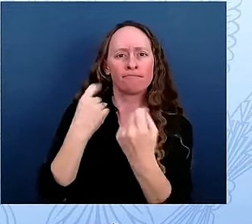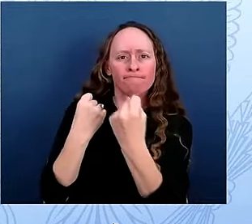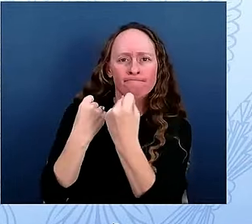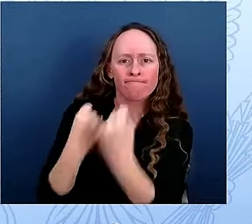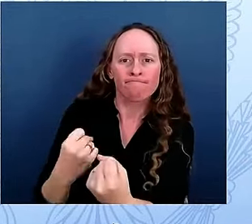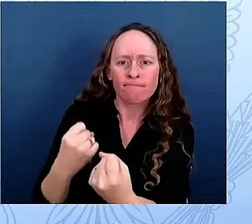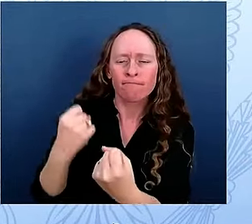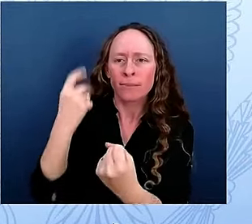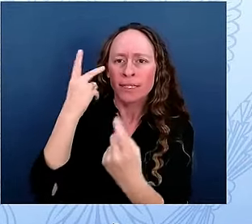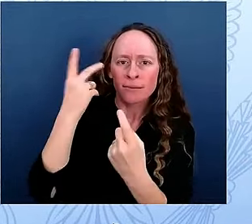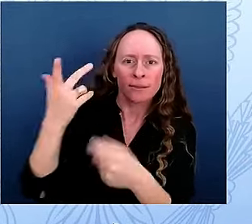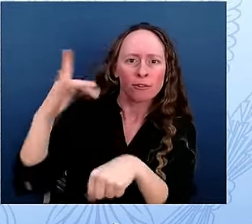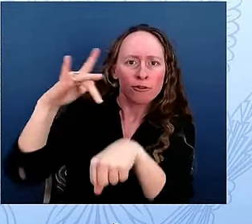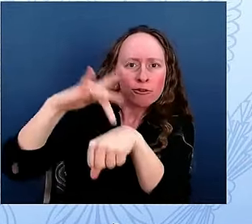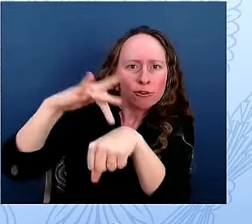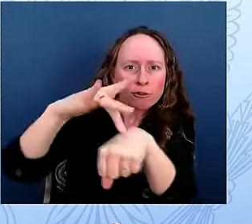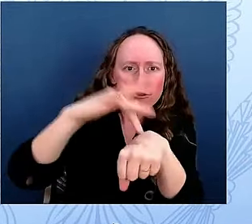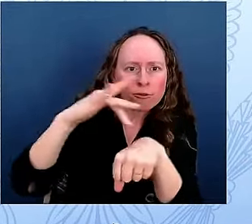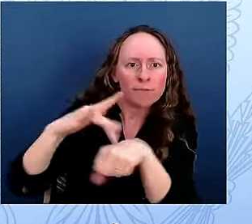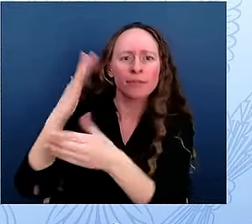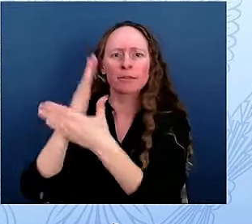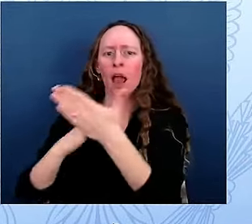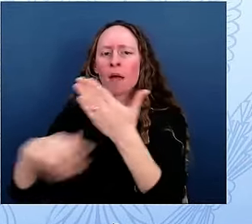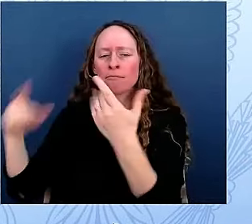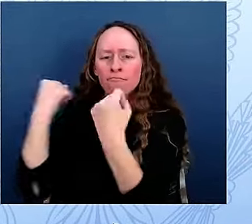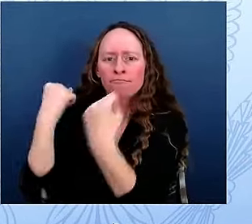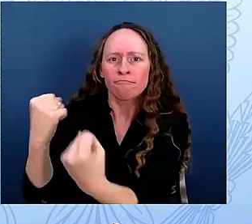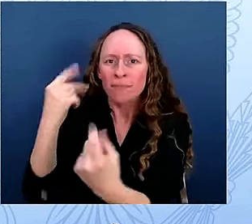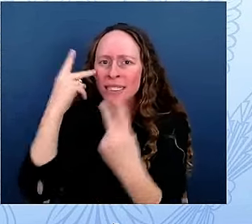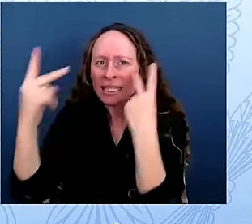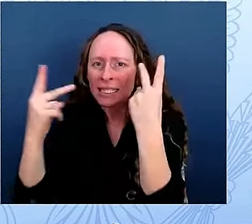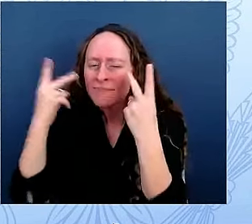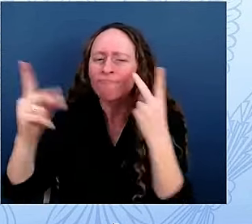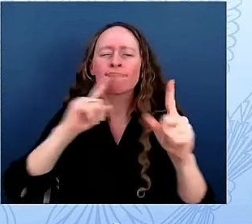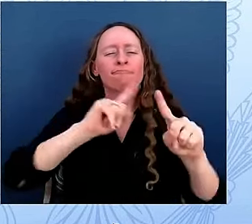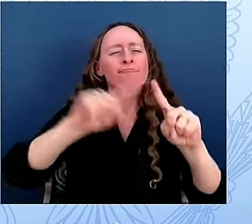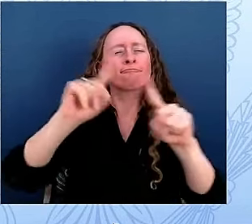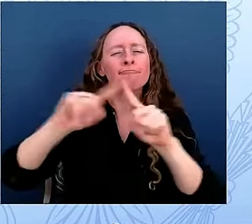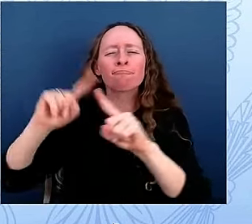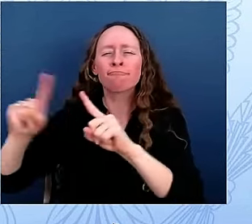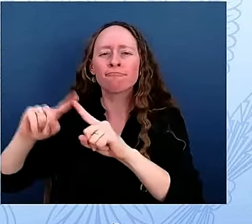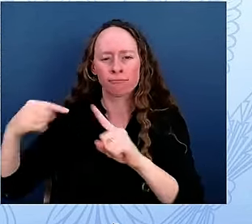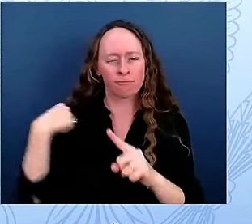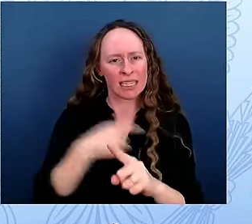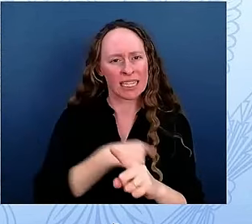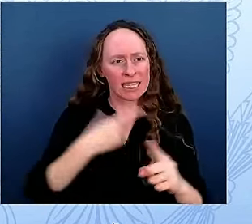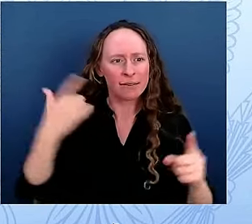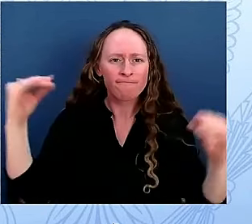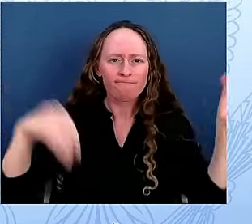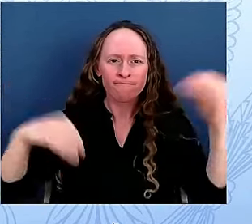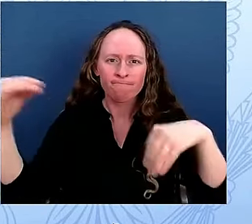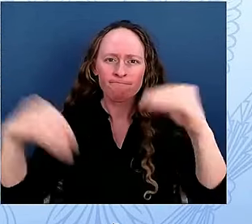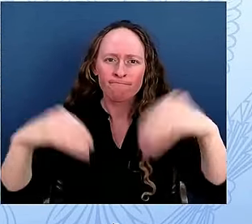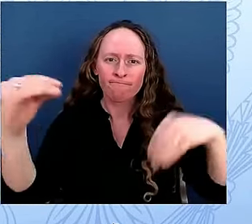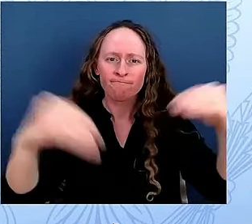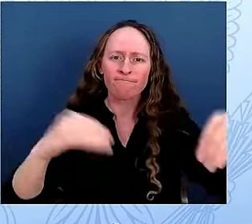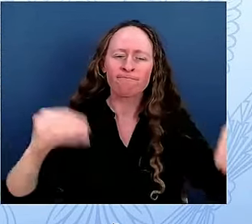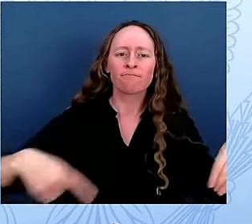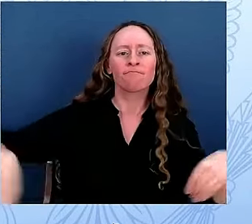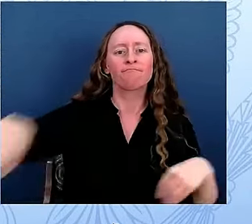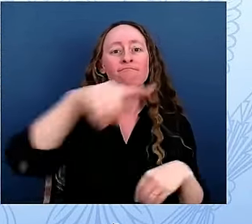we've added a dynamic, flexible, and tactile tools of learning that let you follow your curiosity.